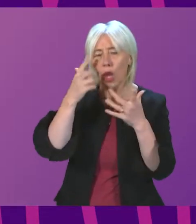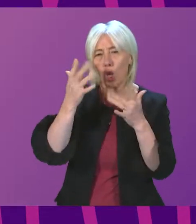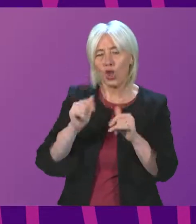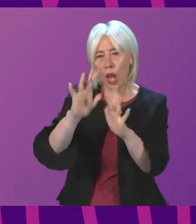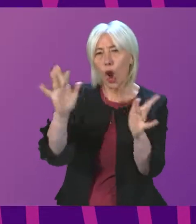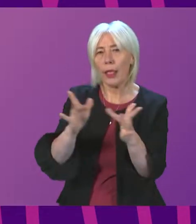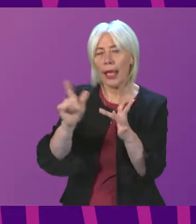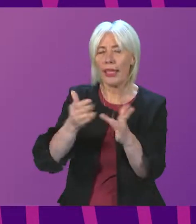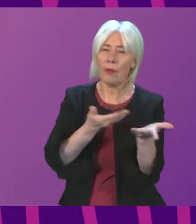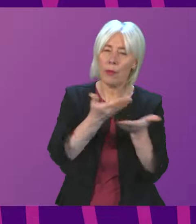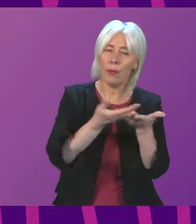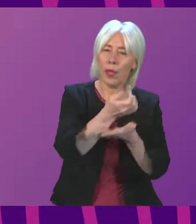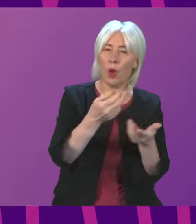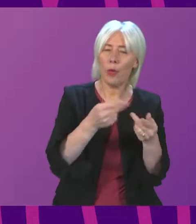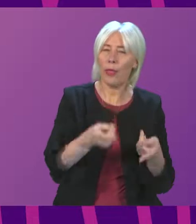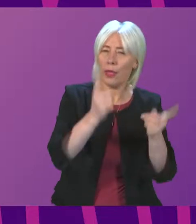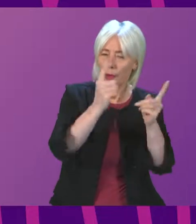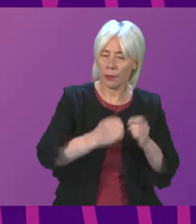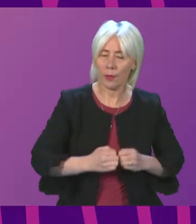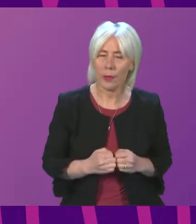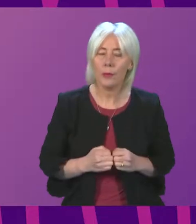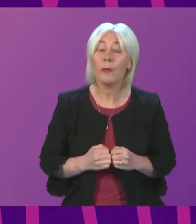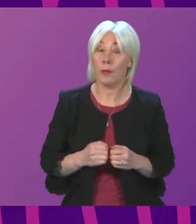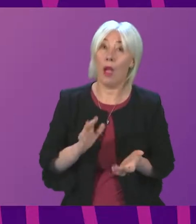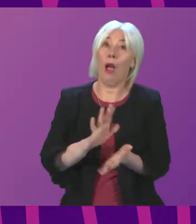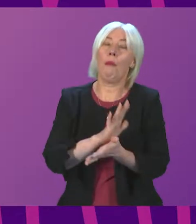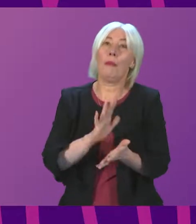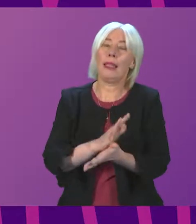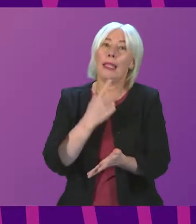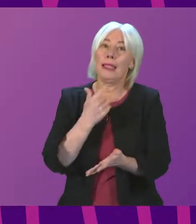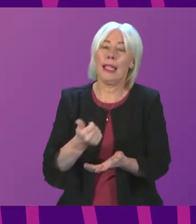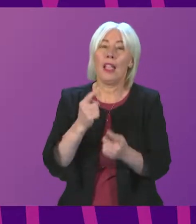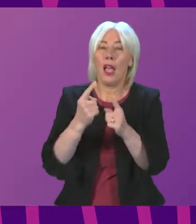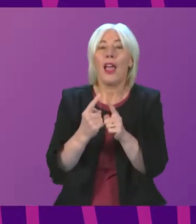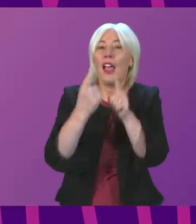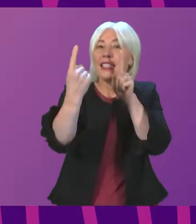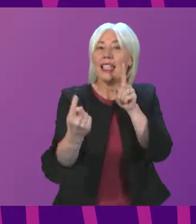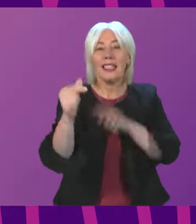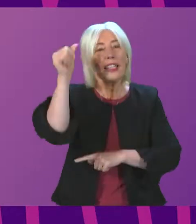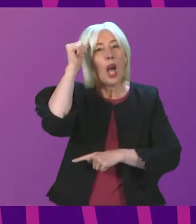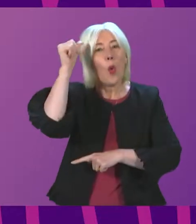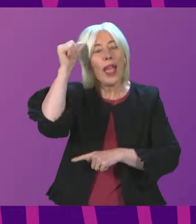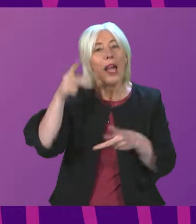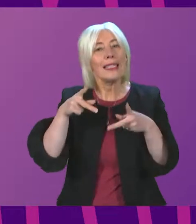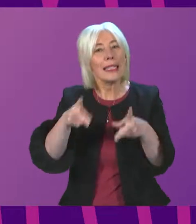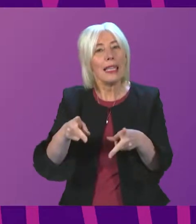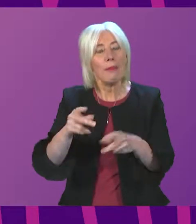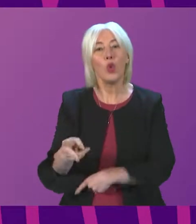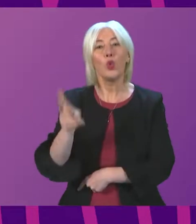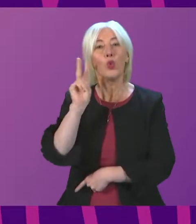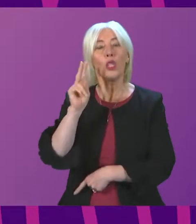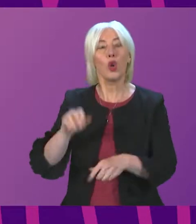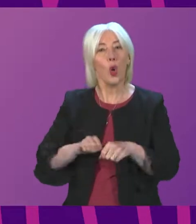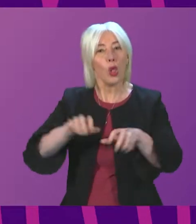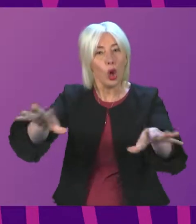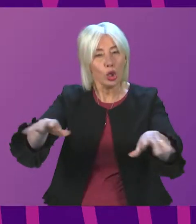their employer. Finally, I'm pleased to say there's been already good take-up of the distance aware scheme that was launched two weeks ago. This